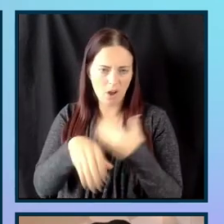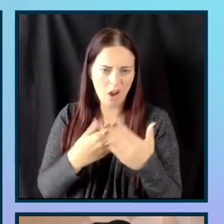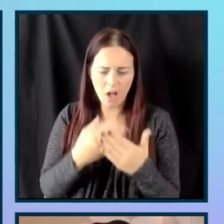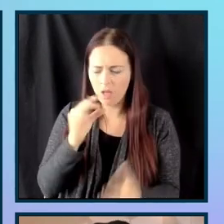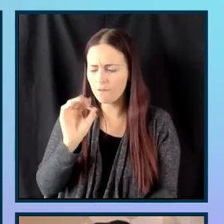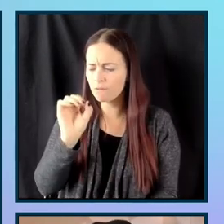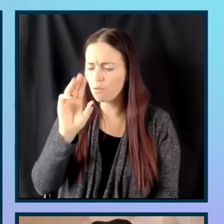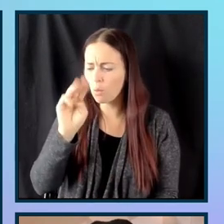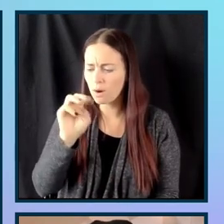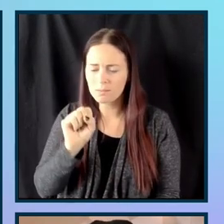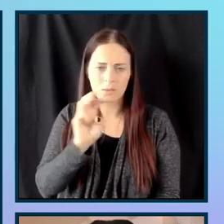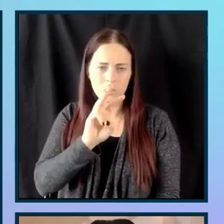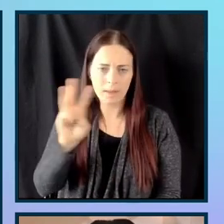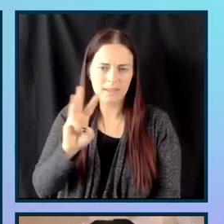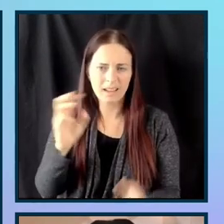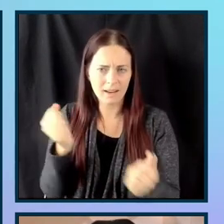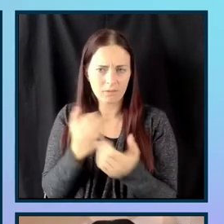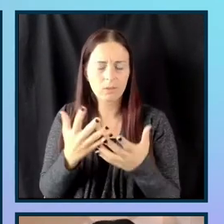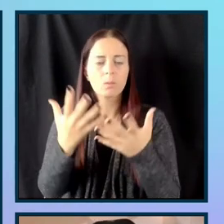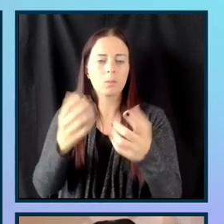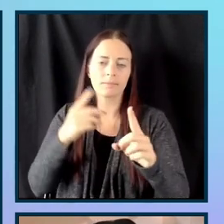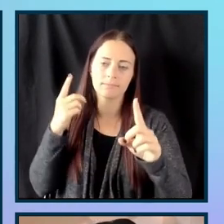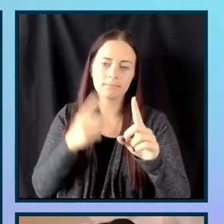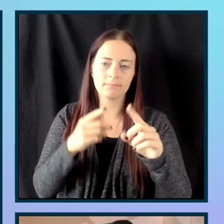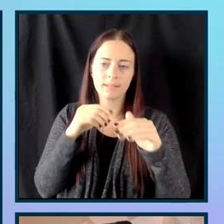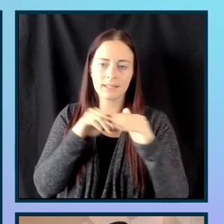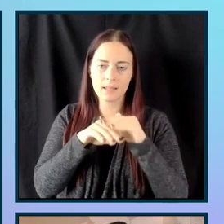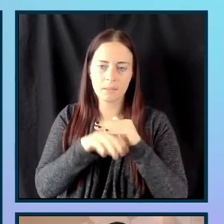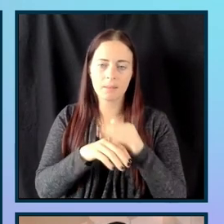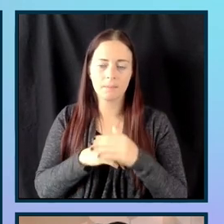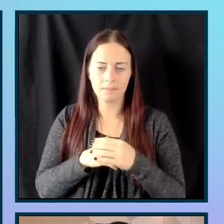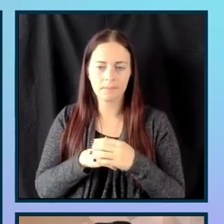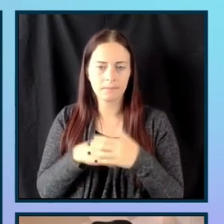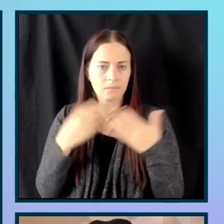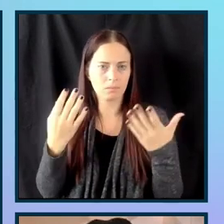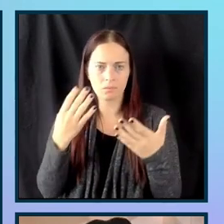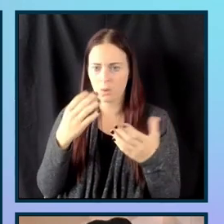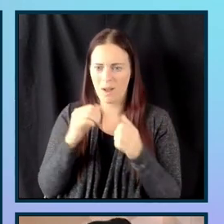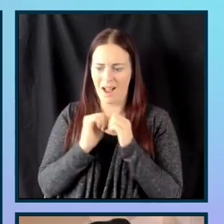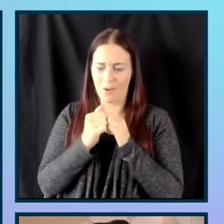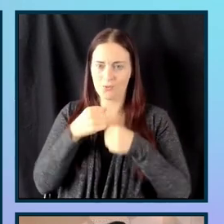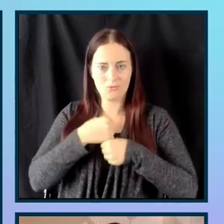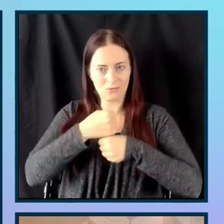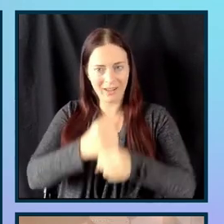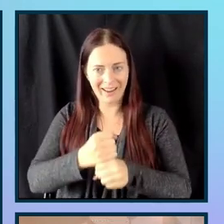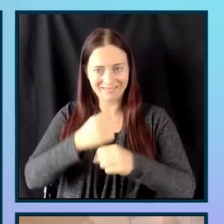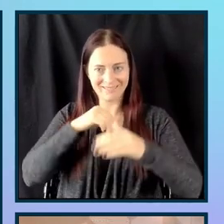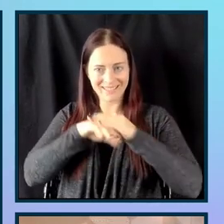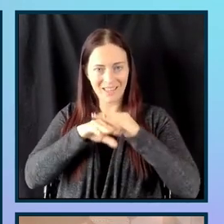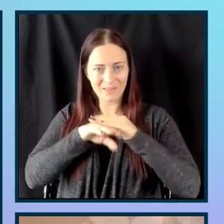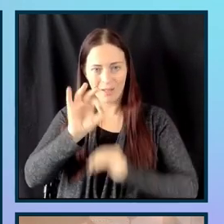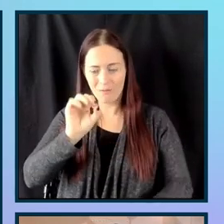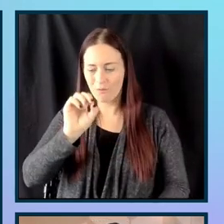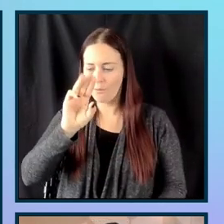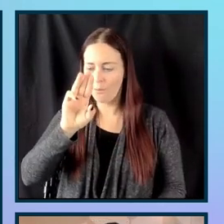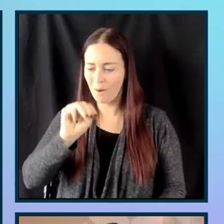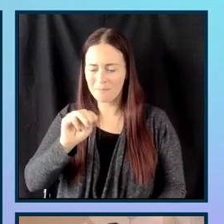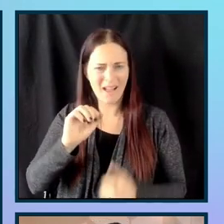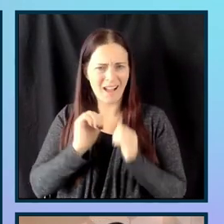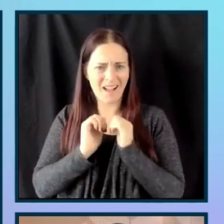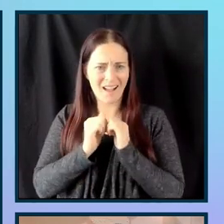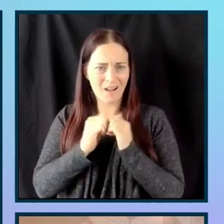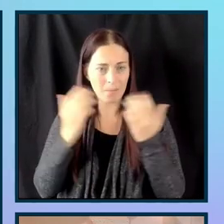inside of our applications are made accessible. So what makes a form accessible? Well, there are a couple of things to consider here.